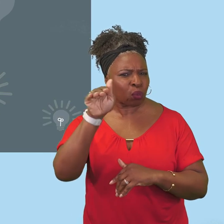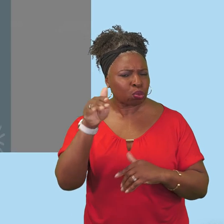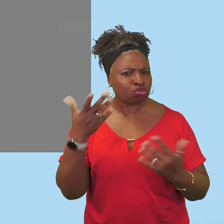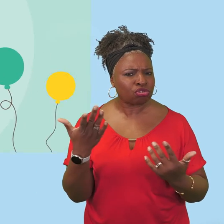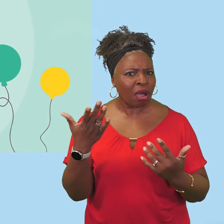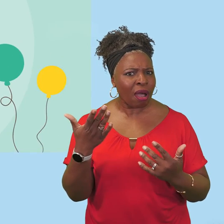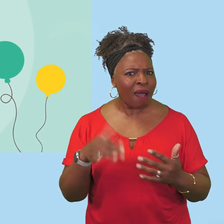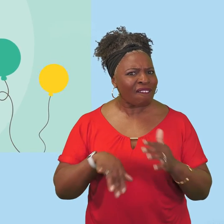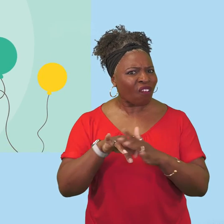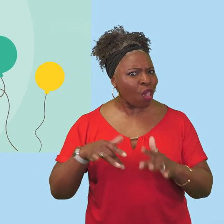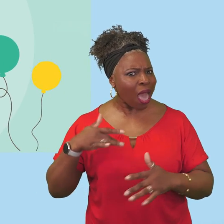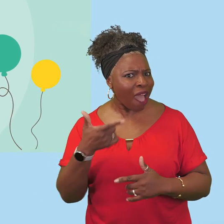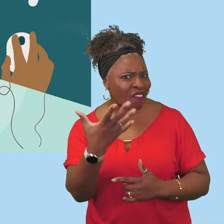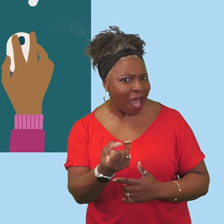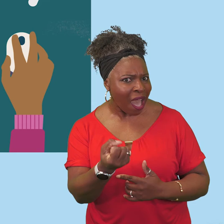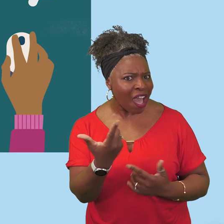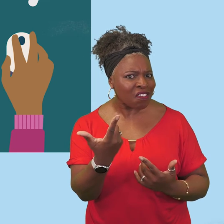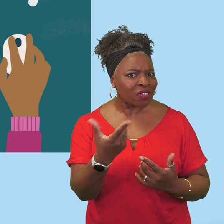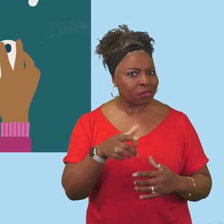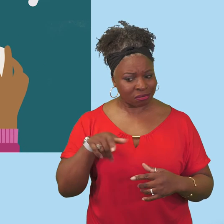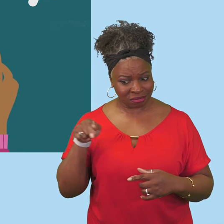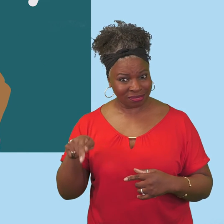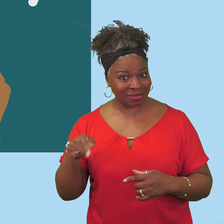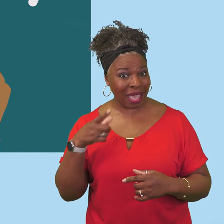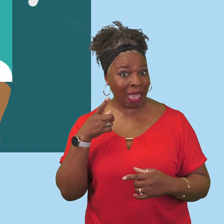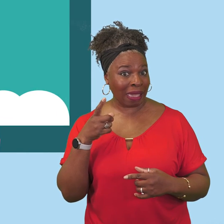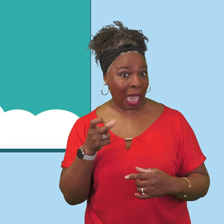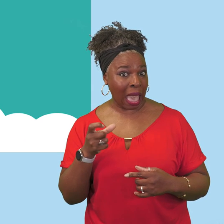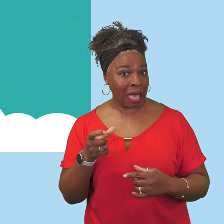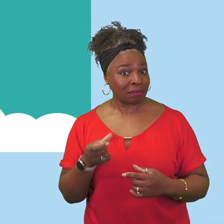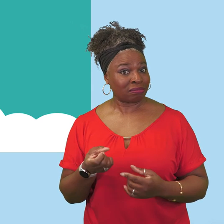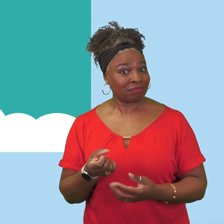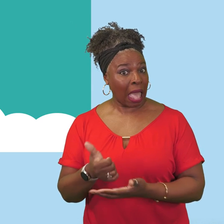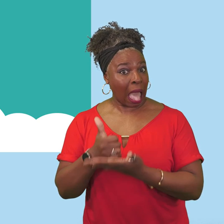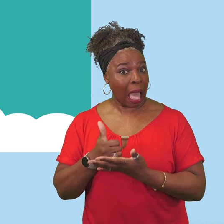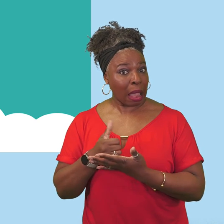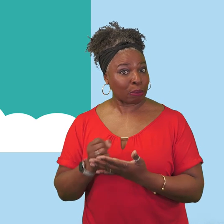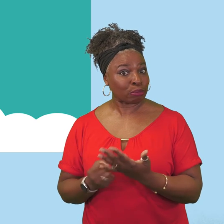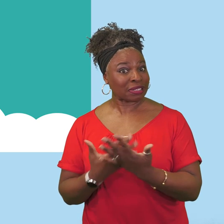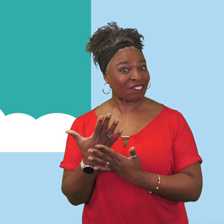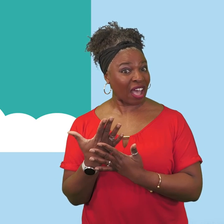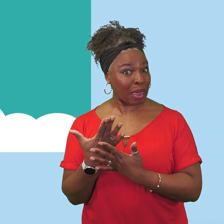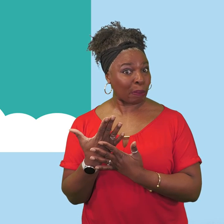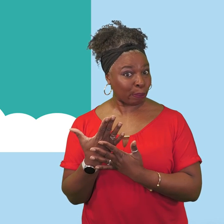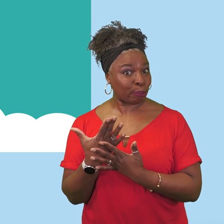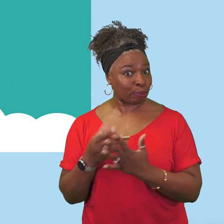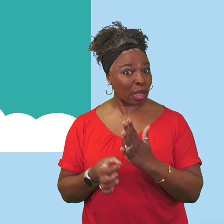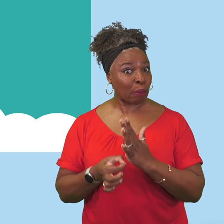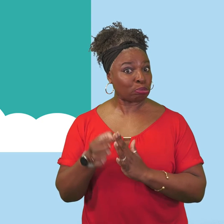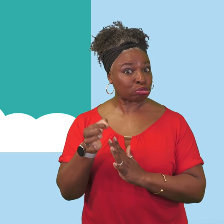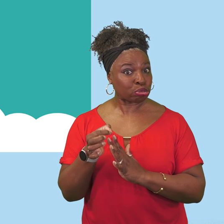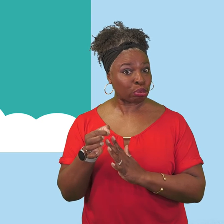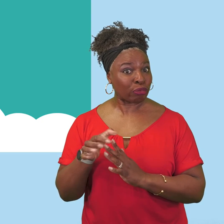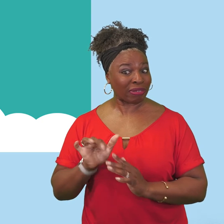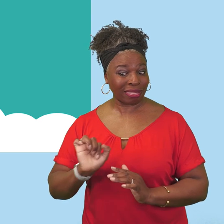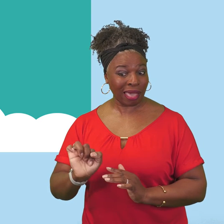live a more fulfilled life children young people and parents can also be involved in the development of their areas